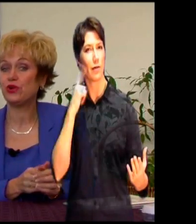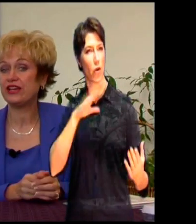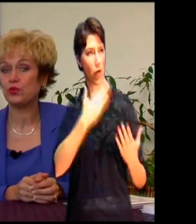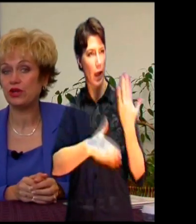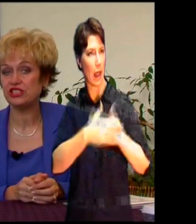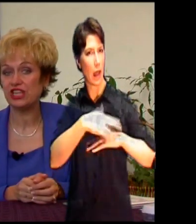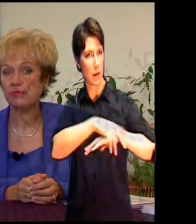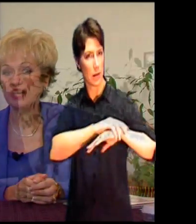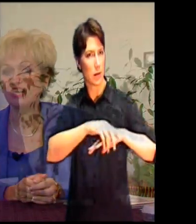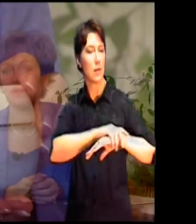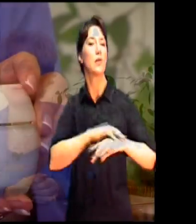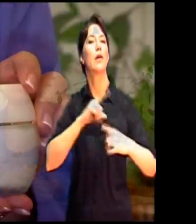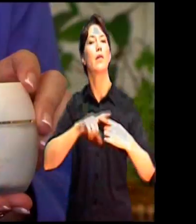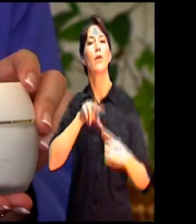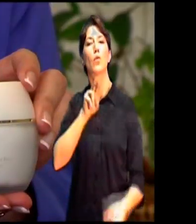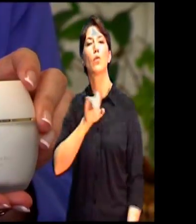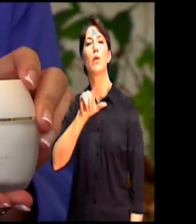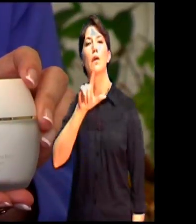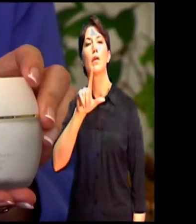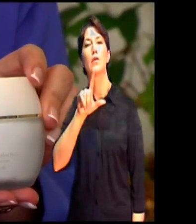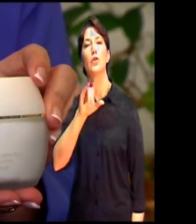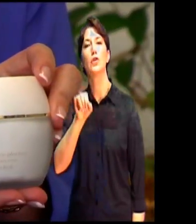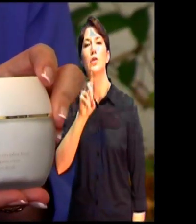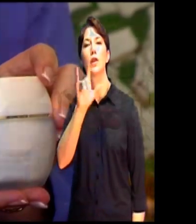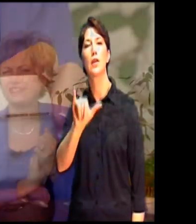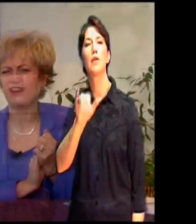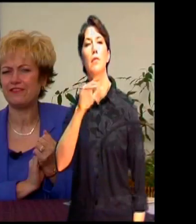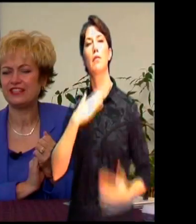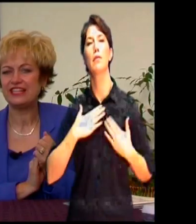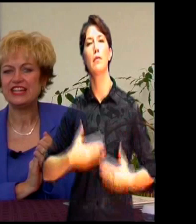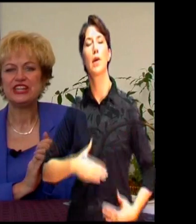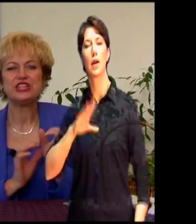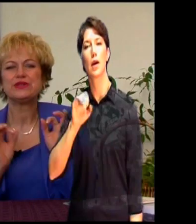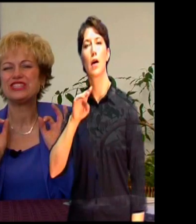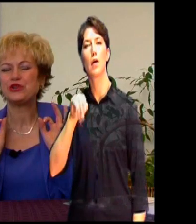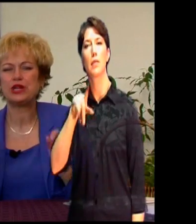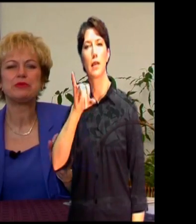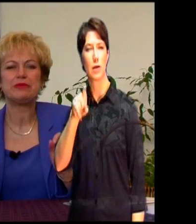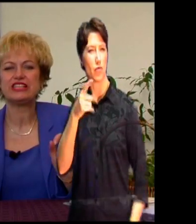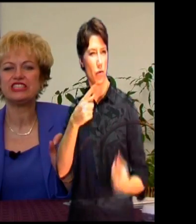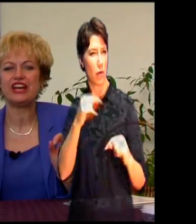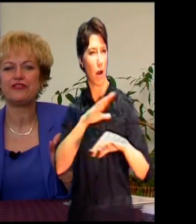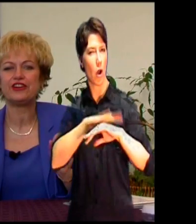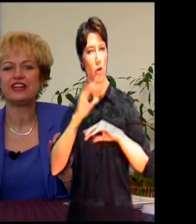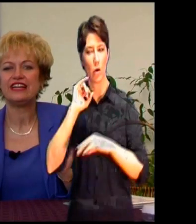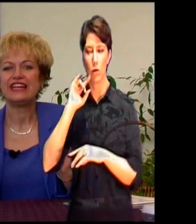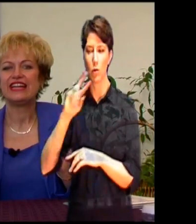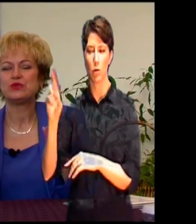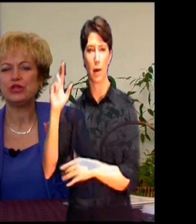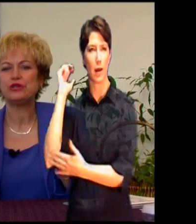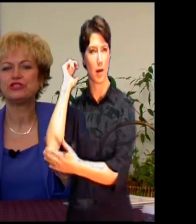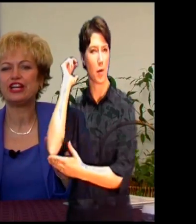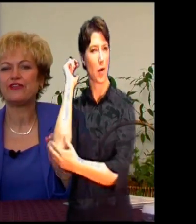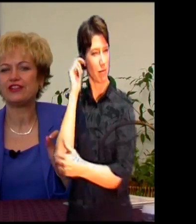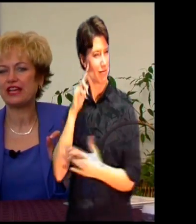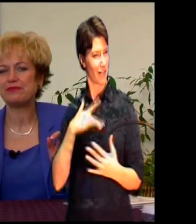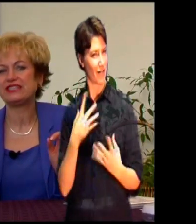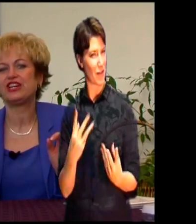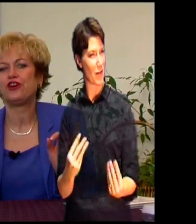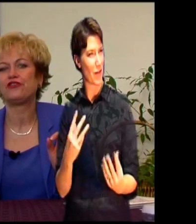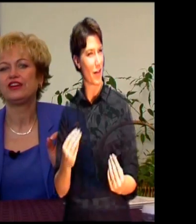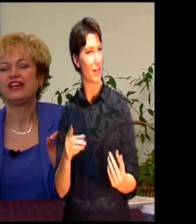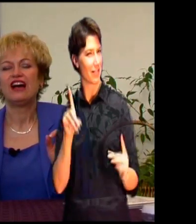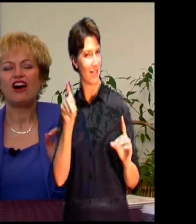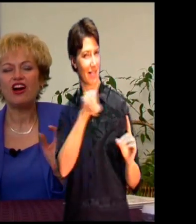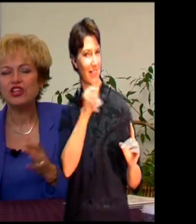And you tried the Royal Jelly Body Complex on your right elbow. Don't they feel soft? You know what's incredible about Jaffra? Is when you use Jaffra like